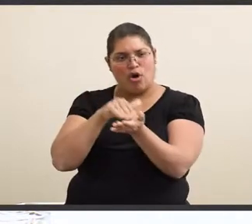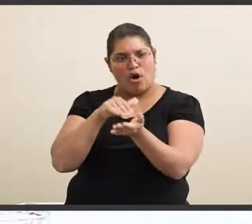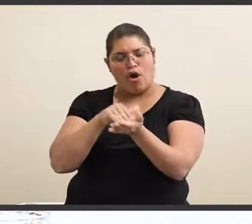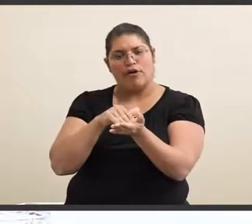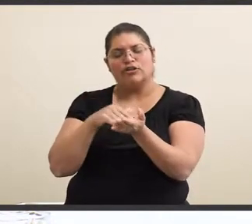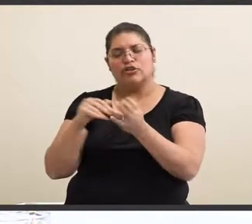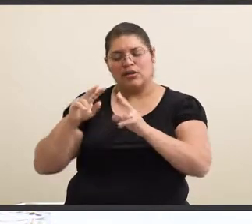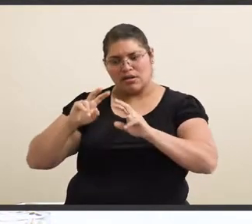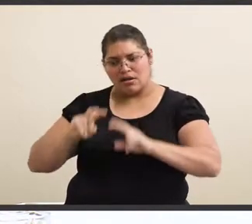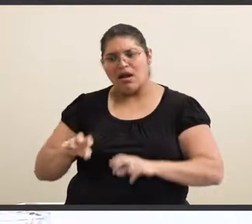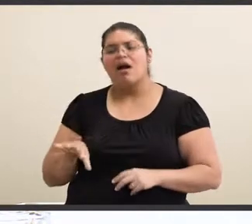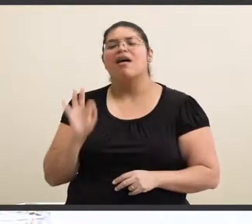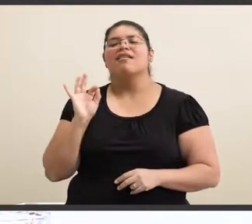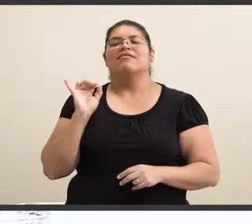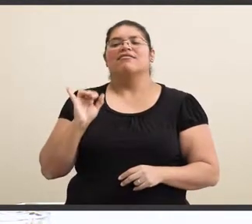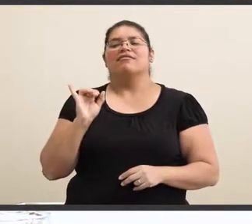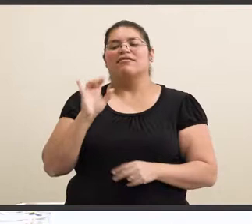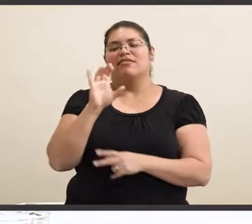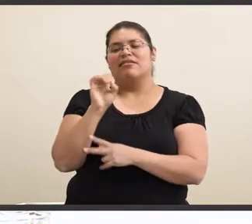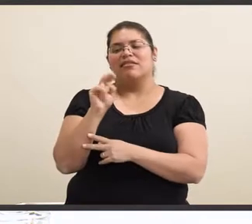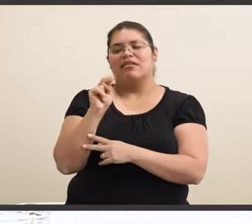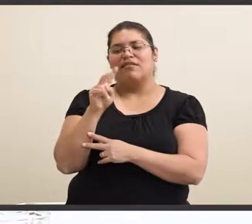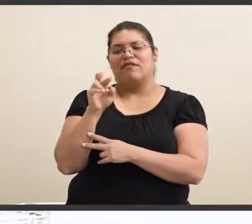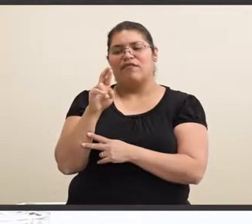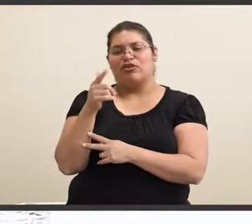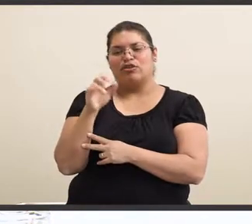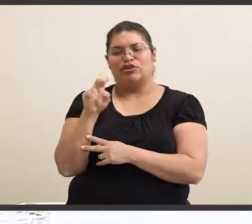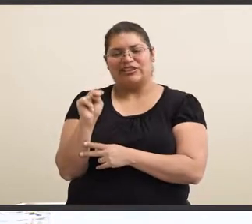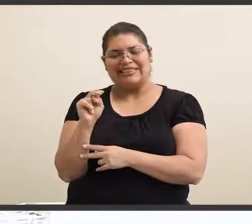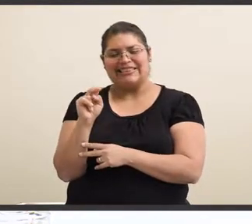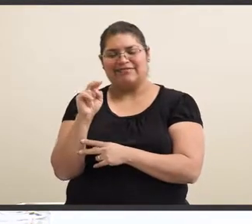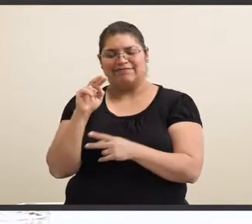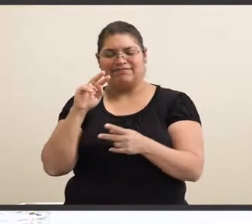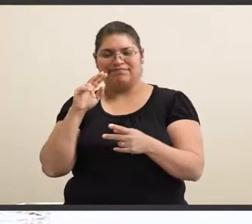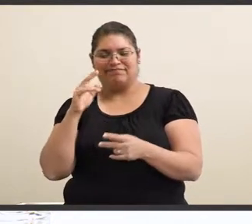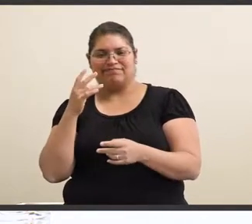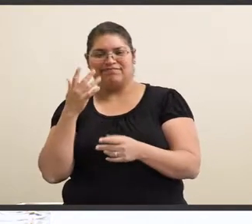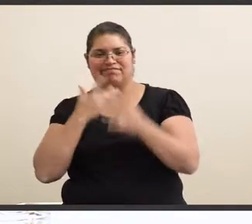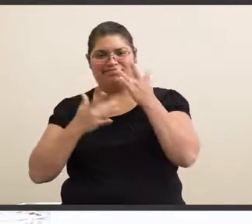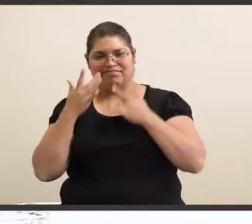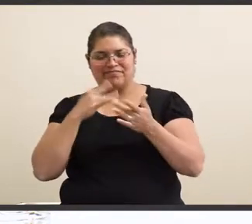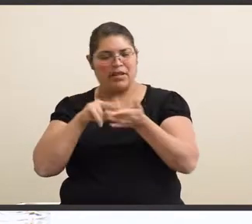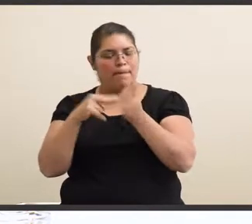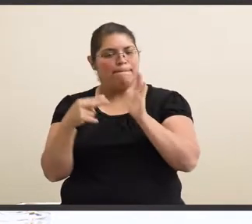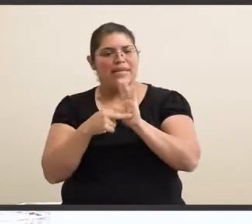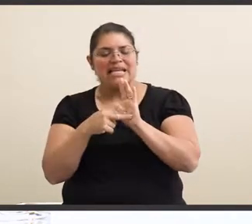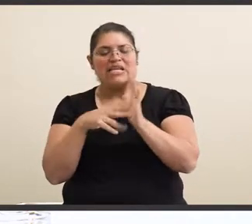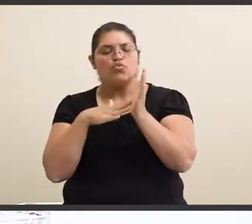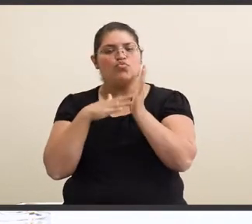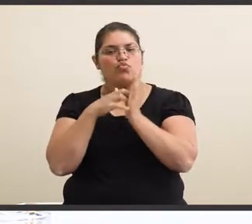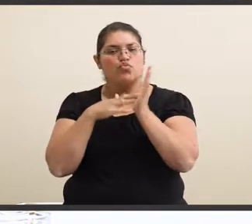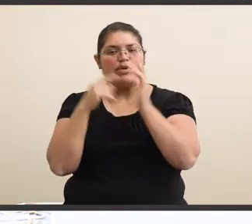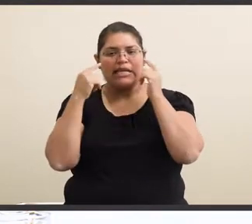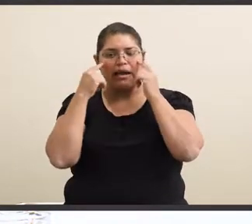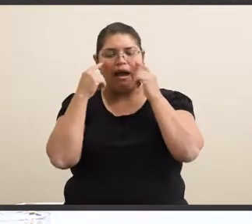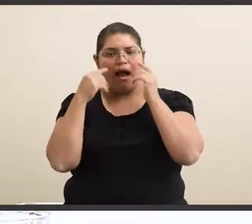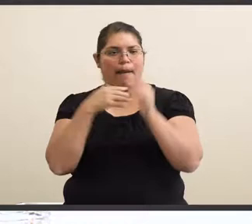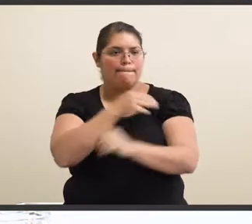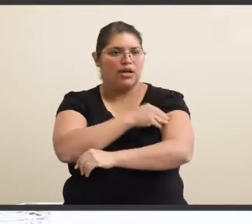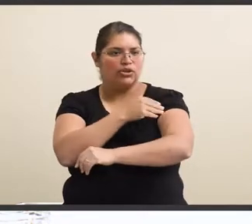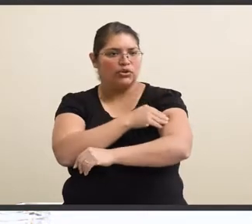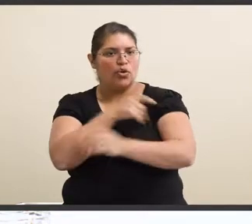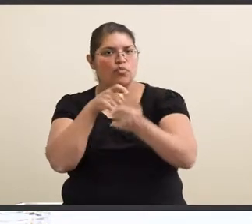did discover that I have a conversion deficiency, which means I just have very weak eye muscles, which